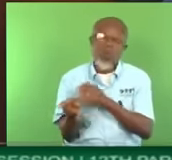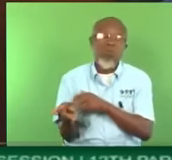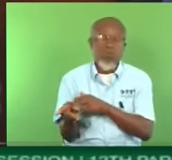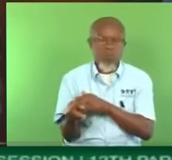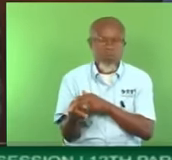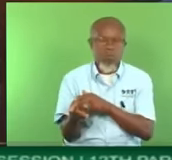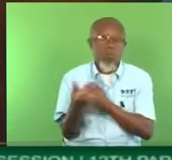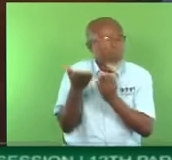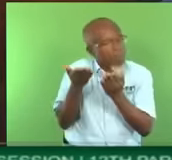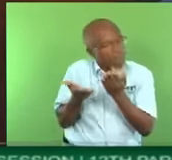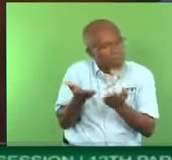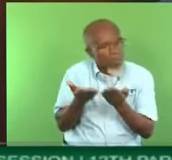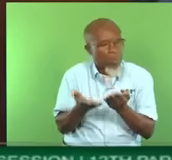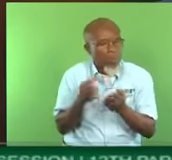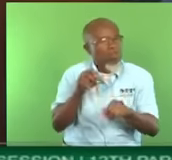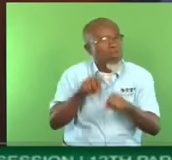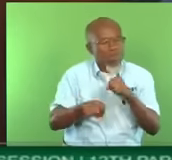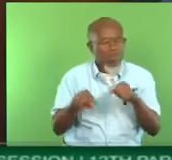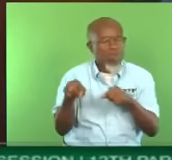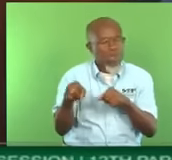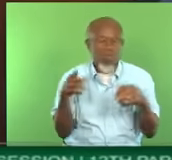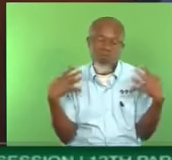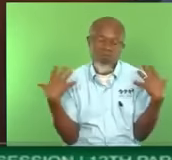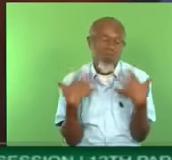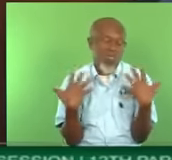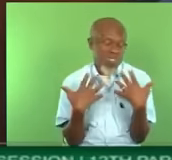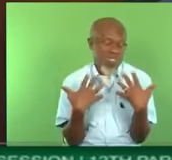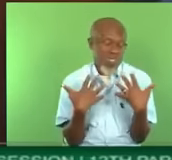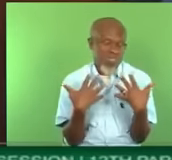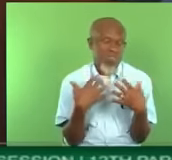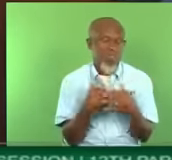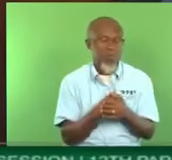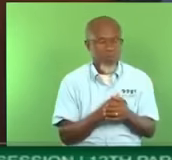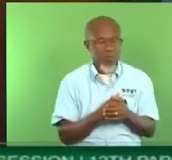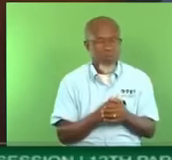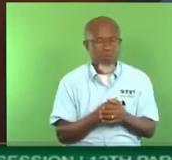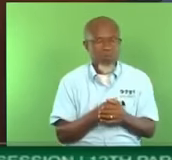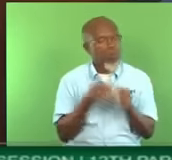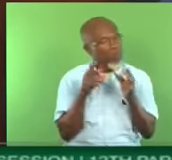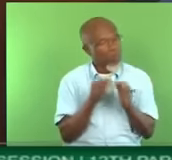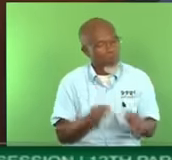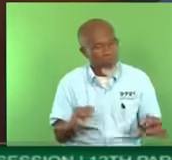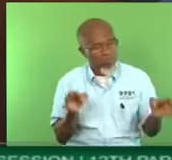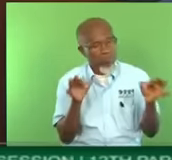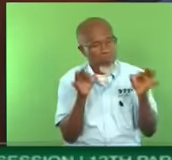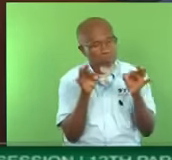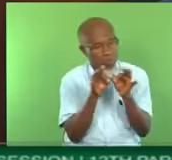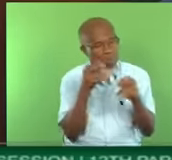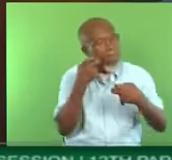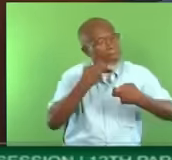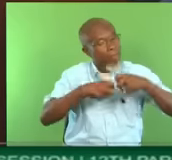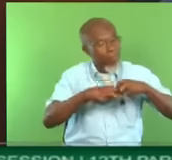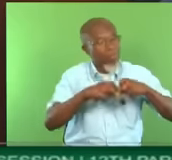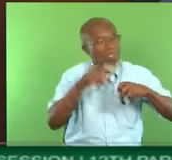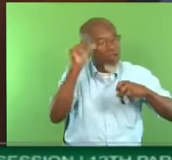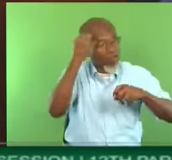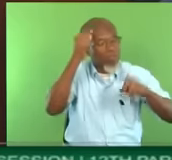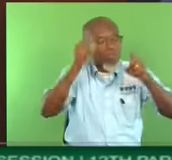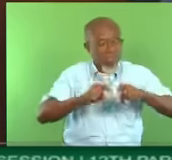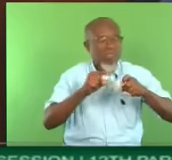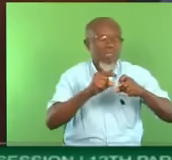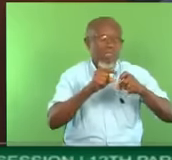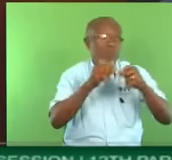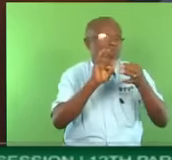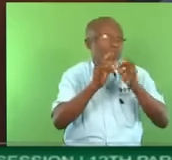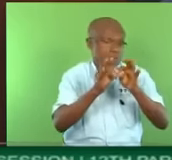Madam Speaker, this is an urgent matter that the government needs to address. And as I say, if we don't have the